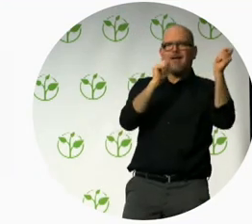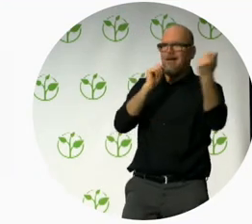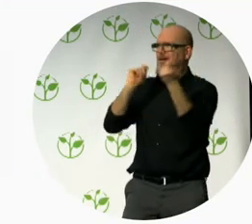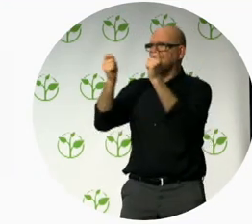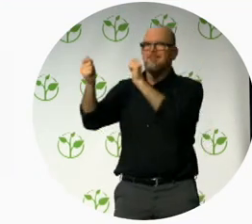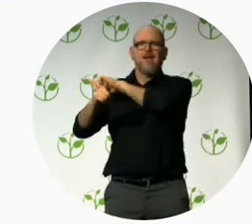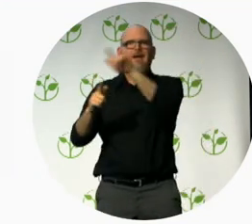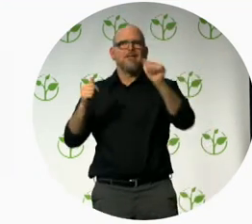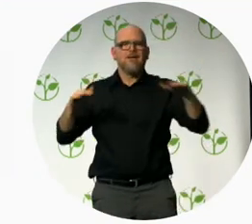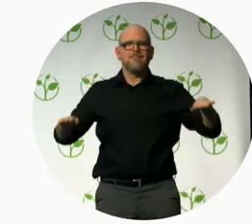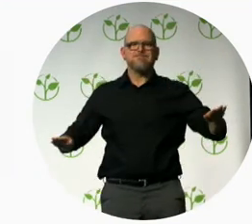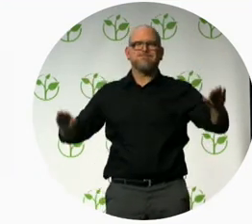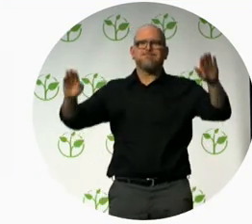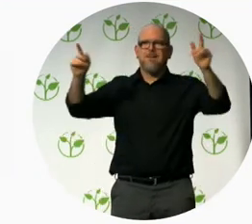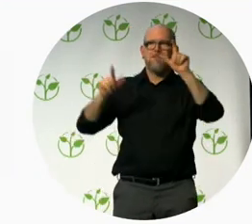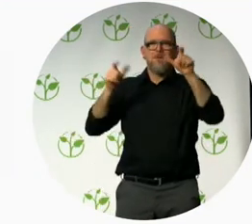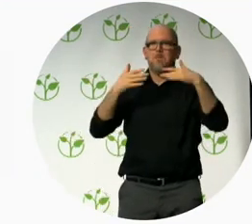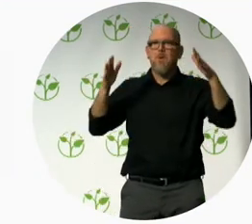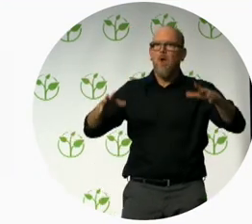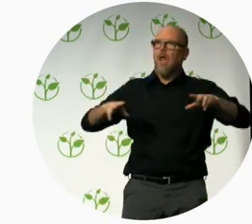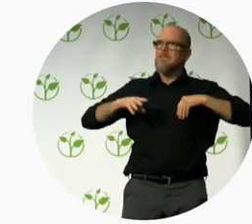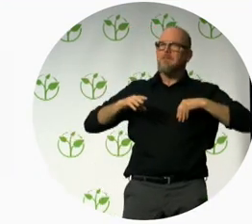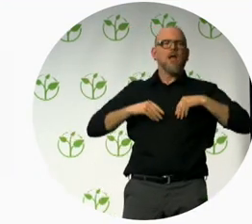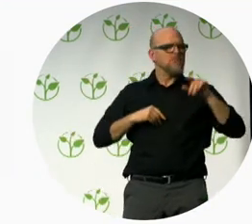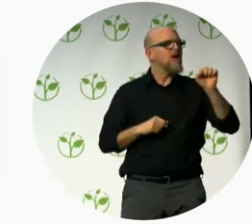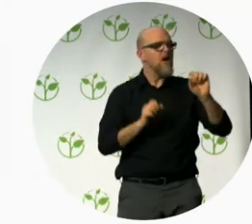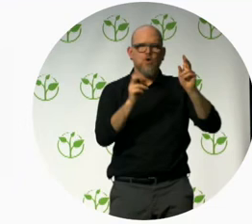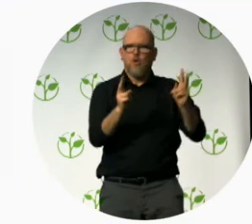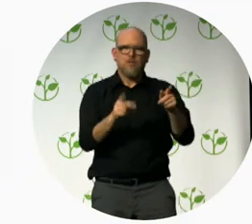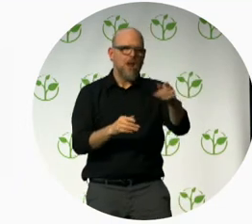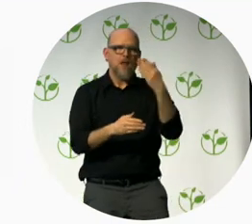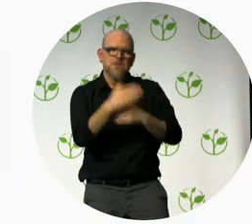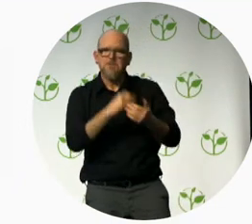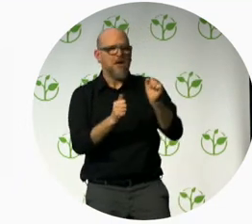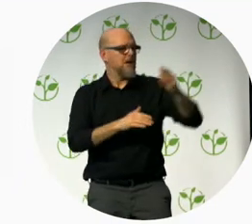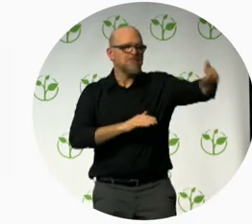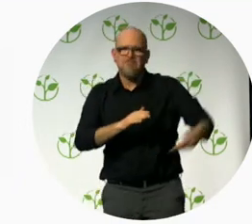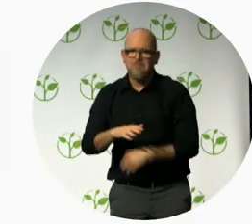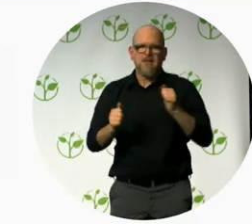The evolution of accessibility started many years ago.